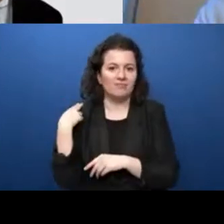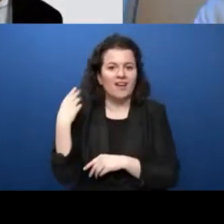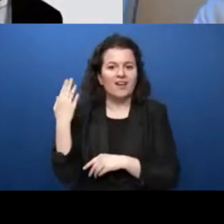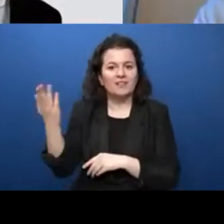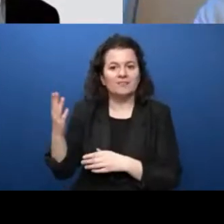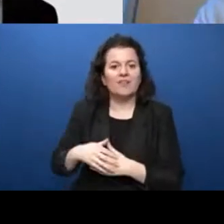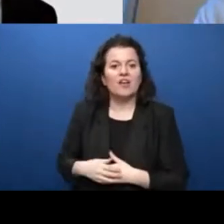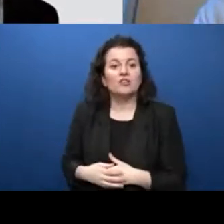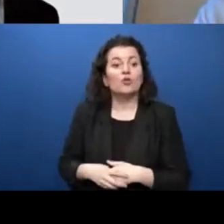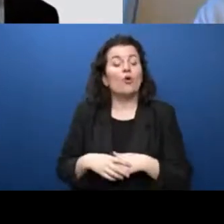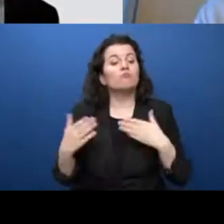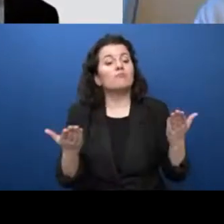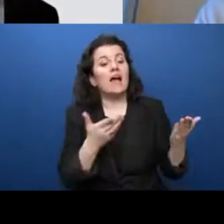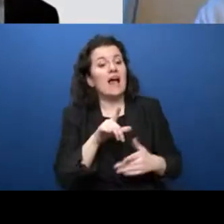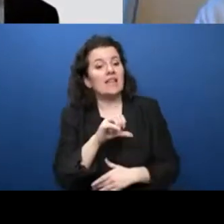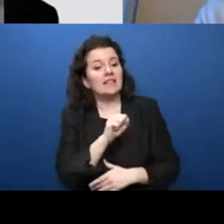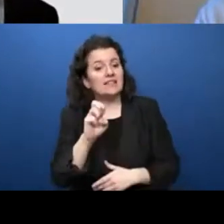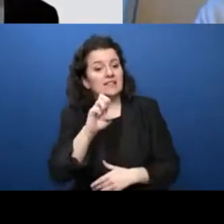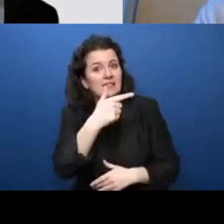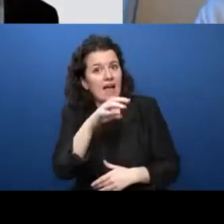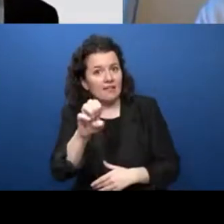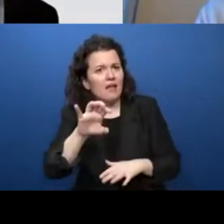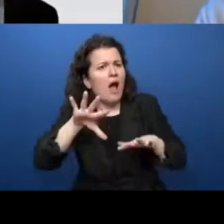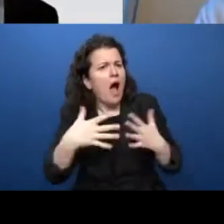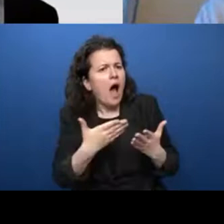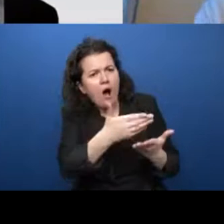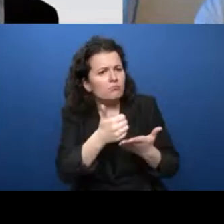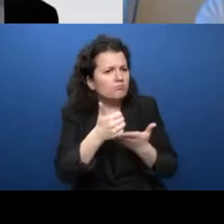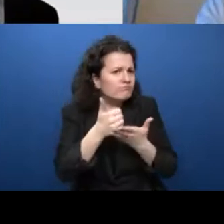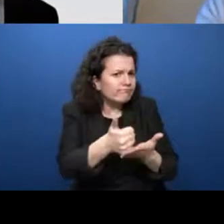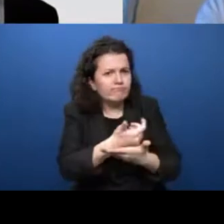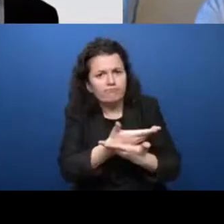ICTs can help the indigenous communities that you know so much about.